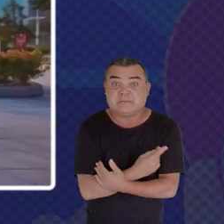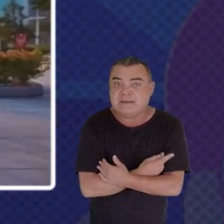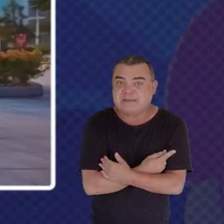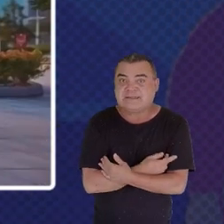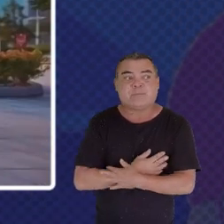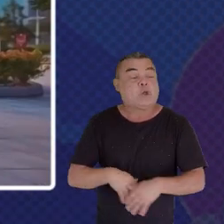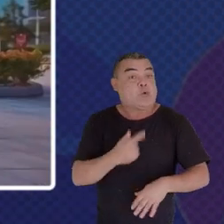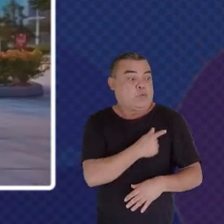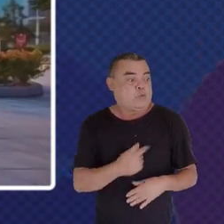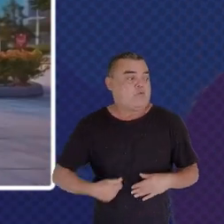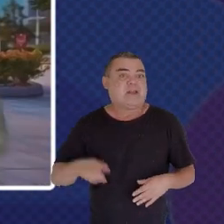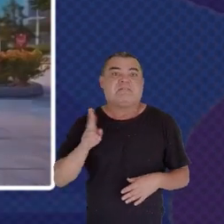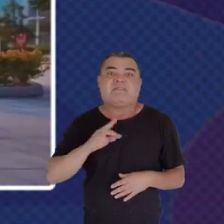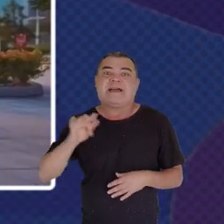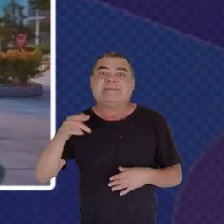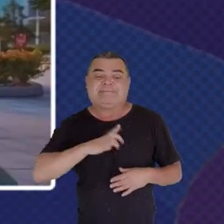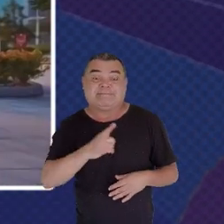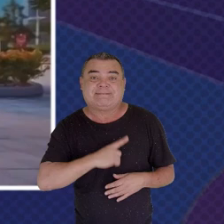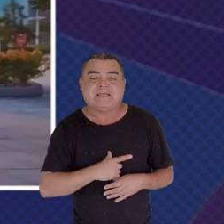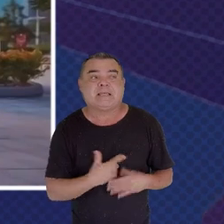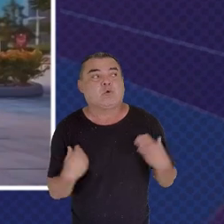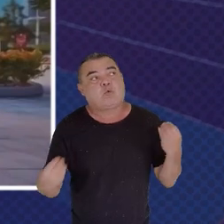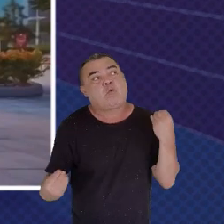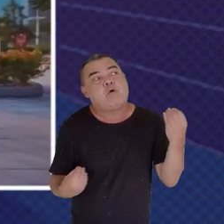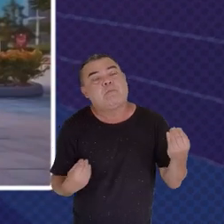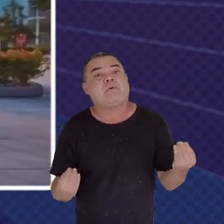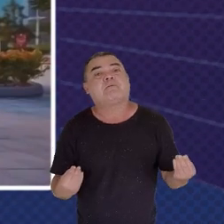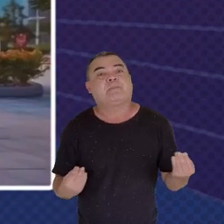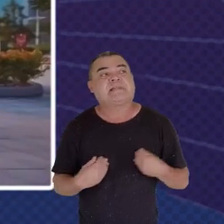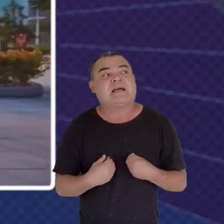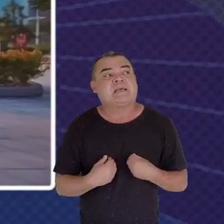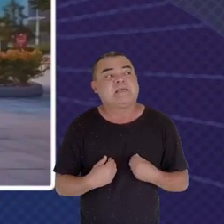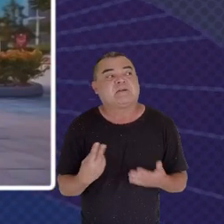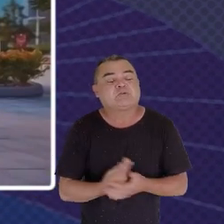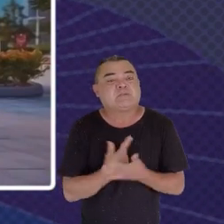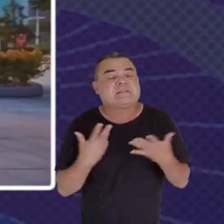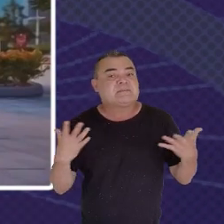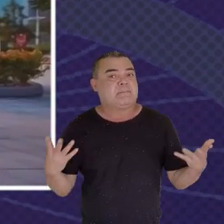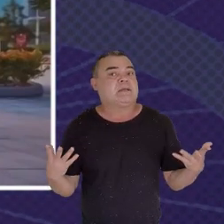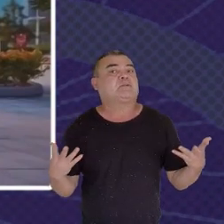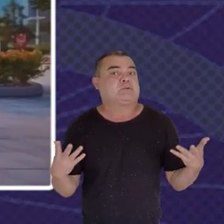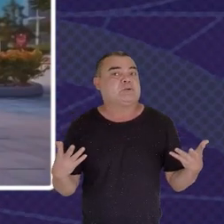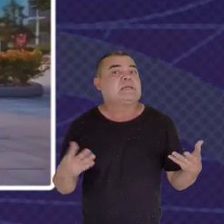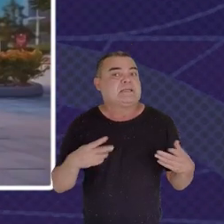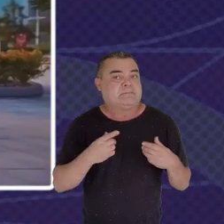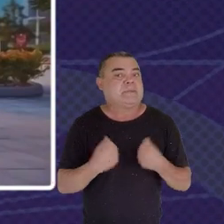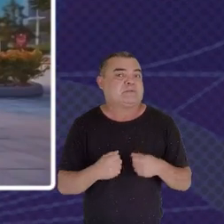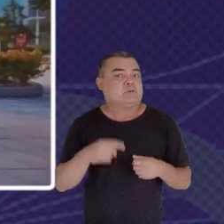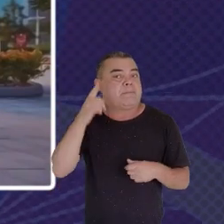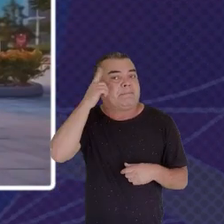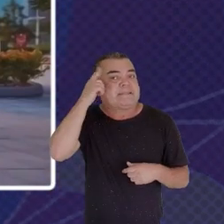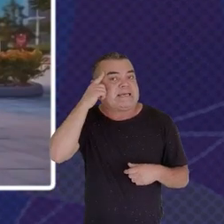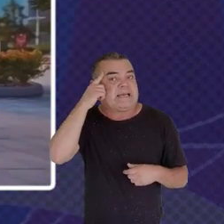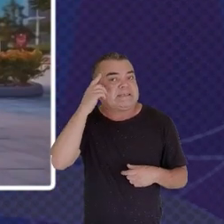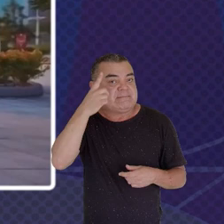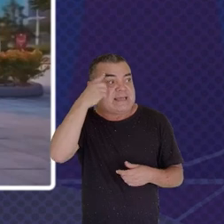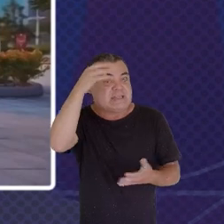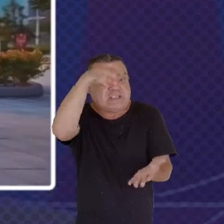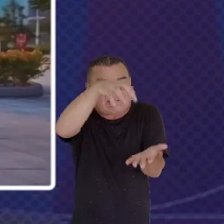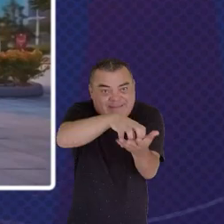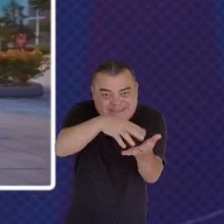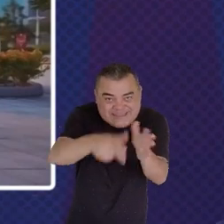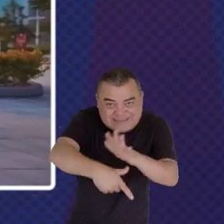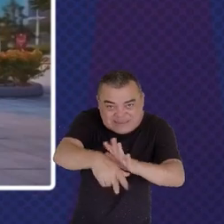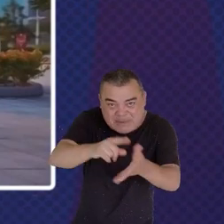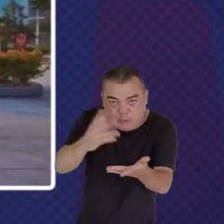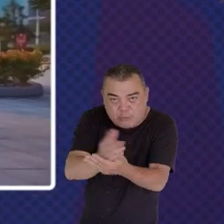A system where it has rehearsed Some of the core ideas And is able to anticipate Some of the possibilities That